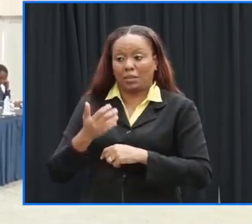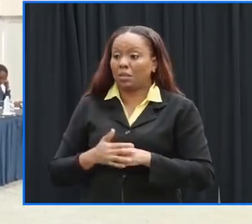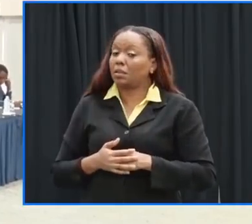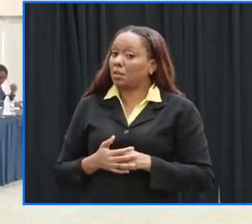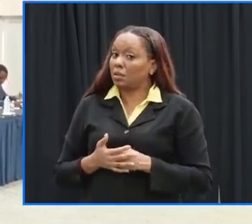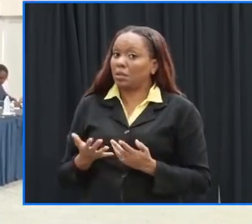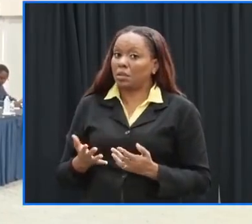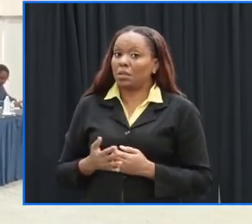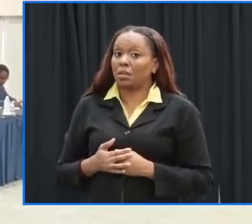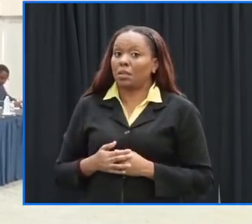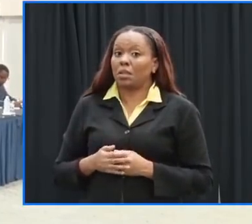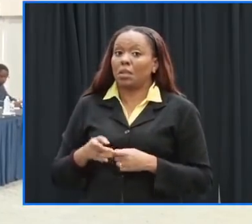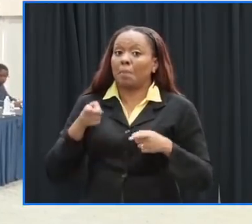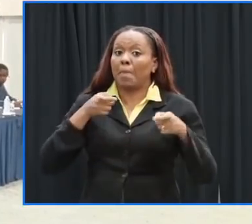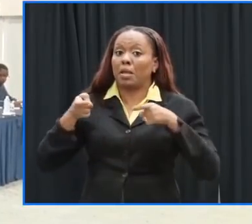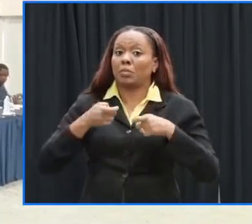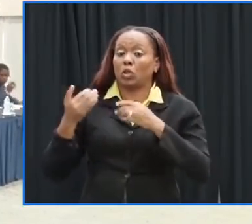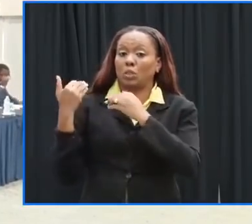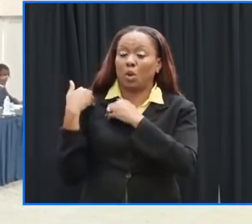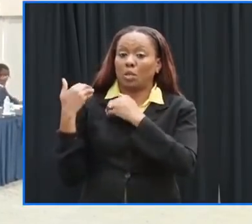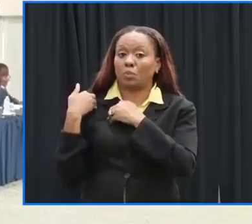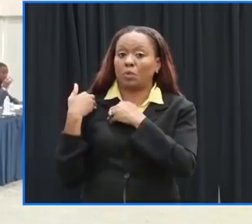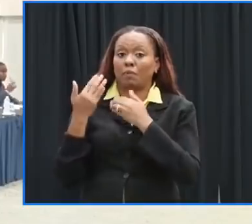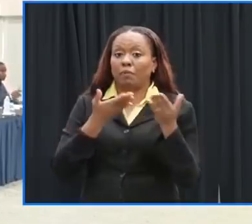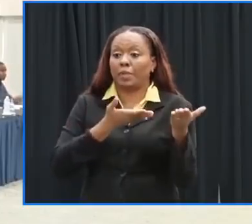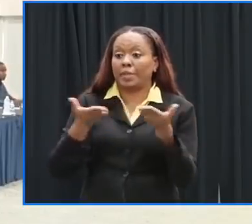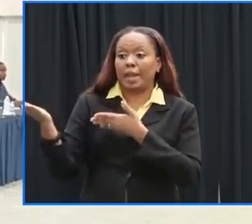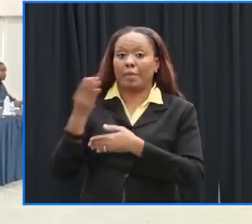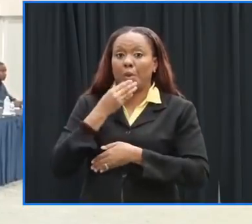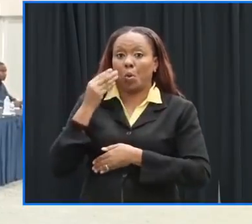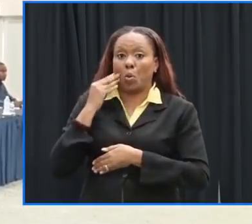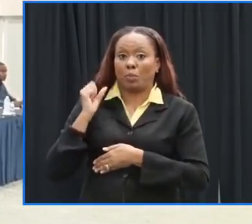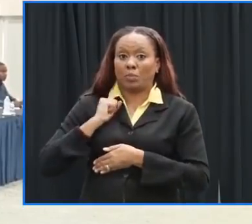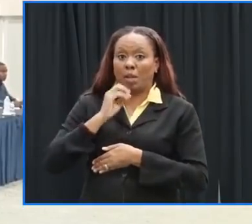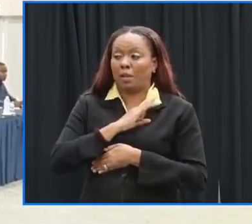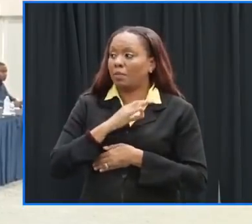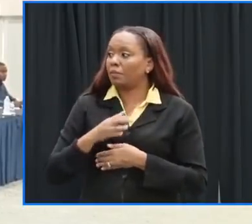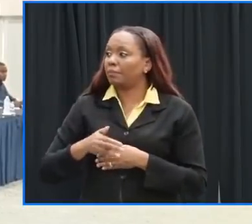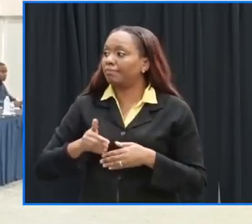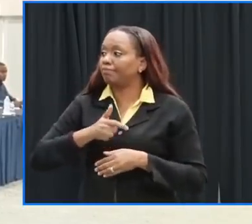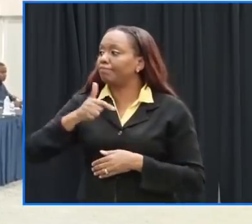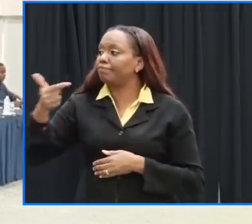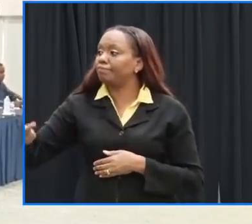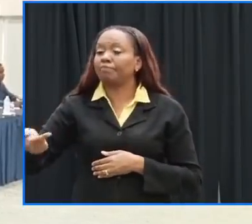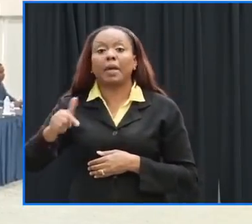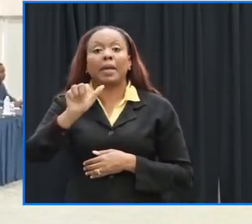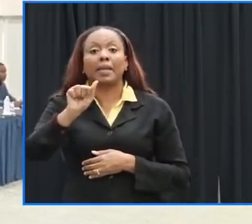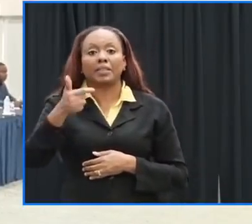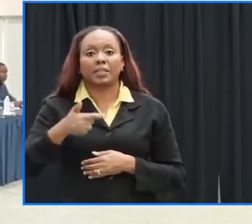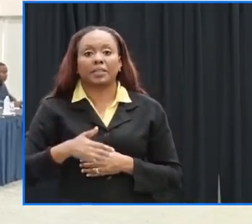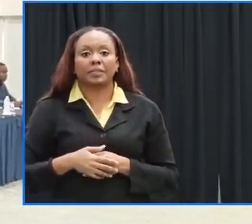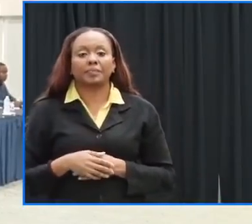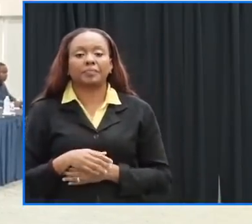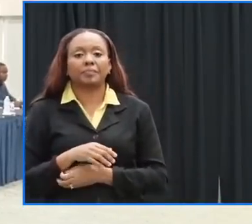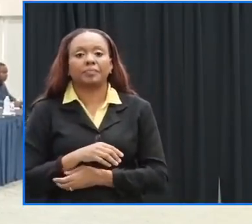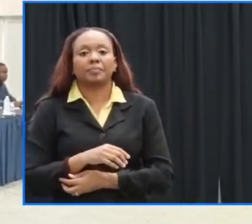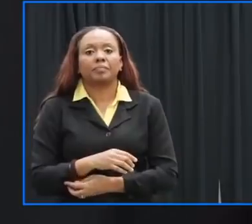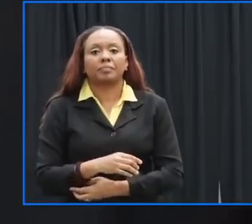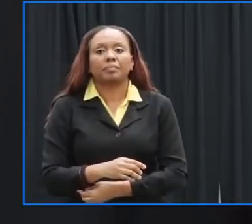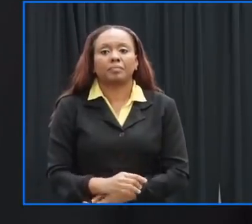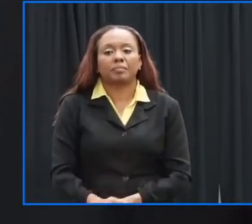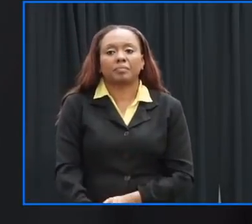would like to address the issue of public transport and density for me please yes thank you very much prime minister um i think everyone would